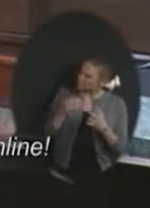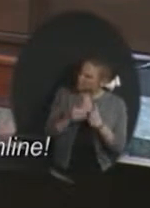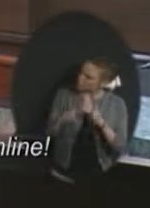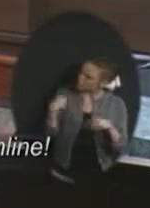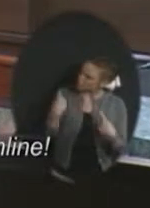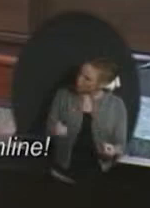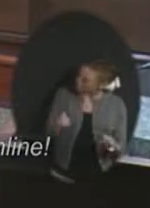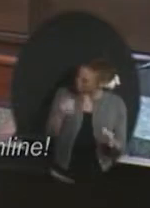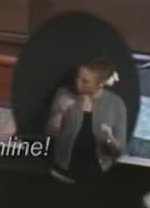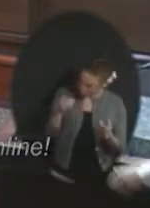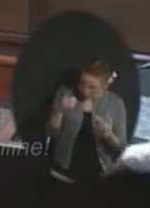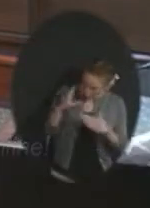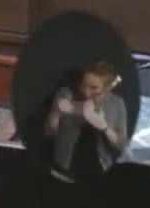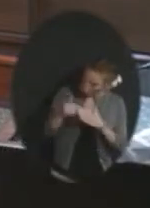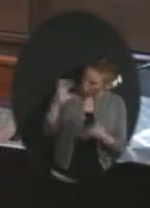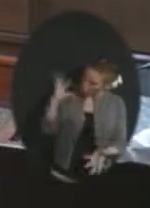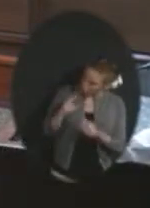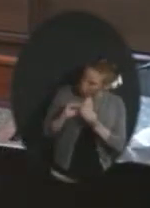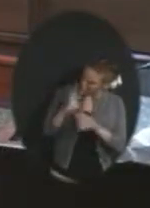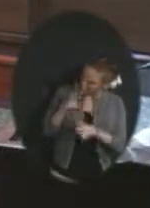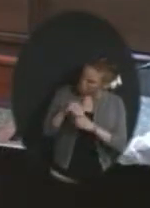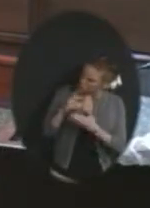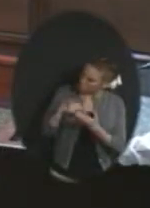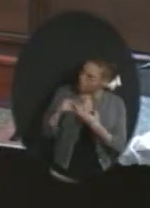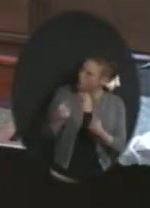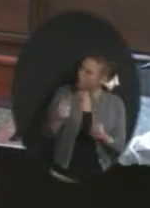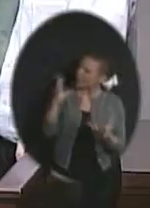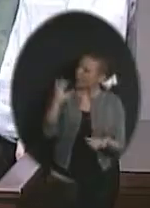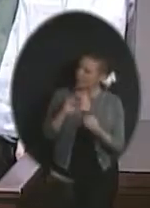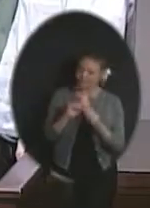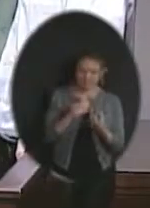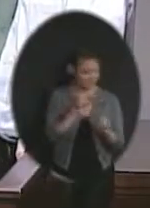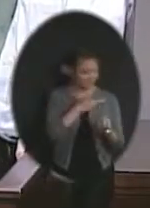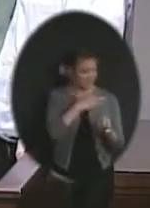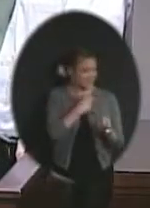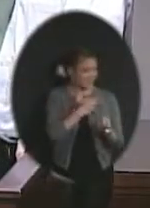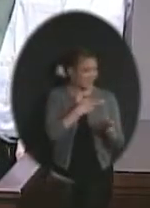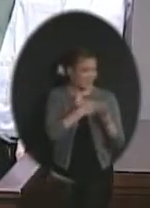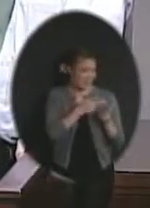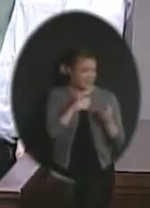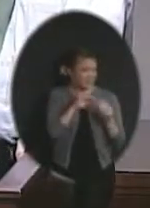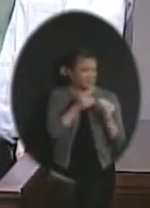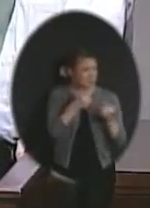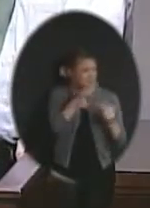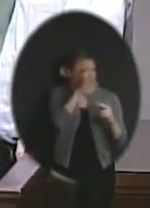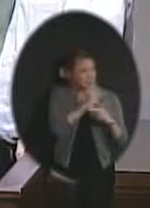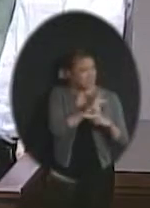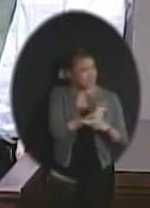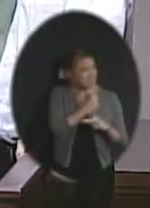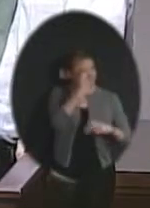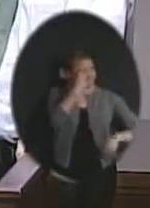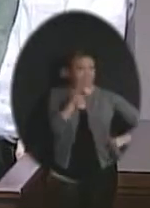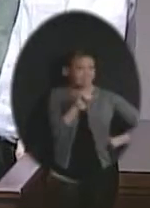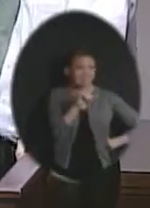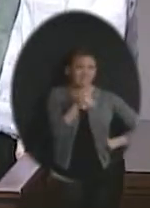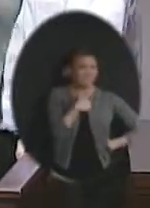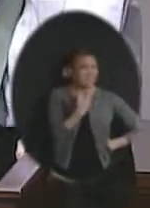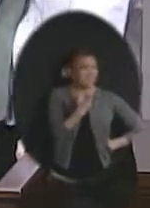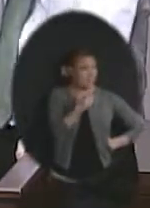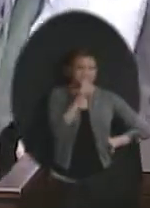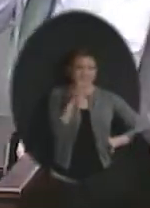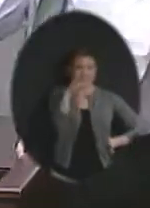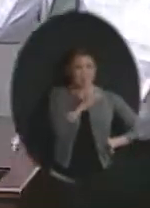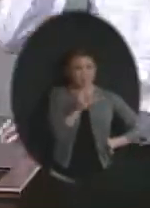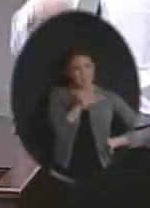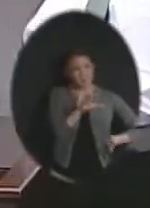through all of them combined? All of them combined? I couldn't give you a number unless I could do math quickly in my head, but it's approximately